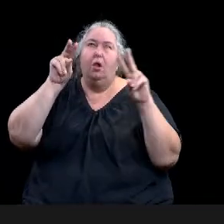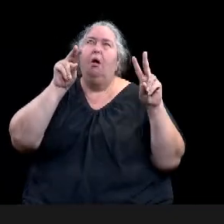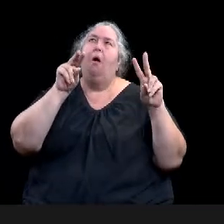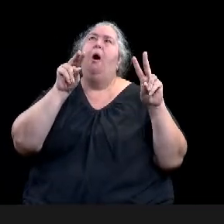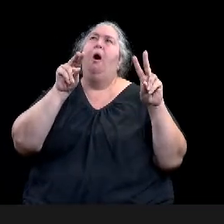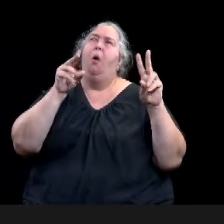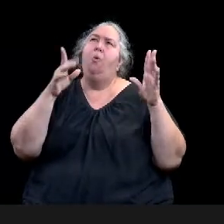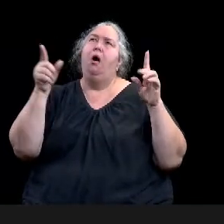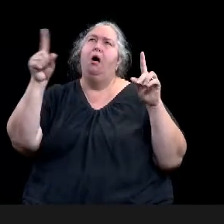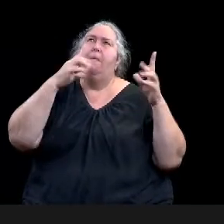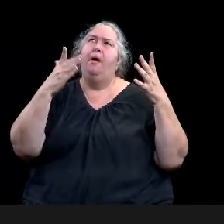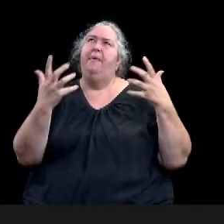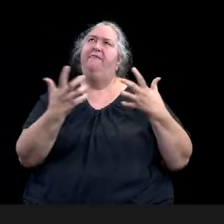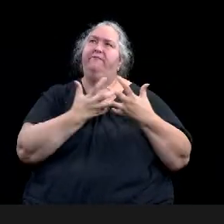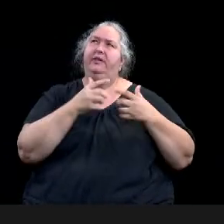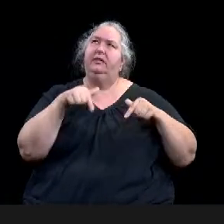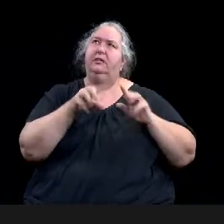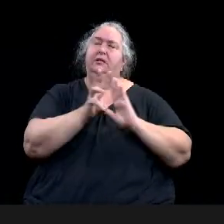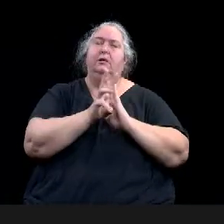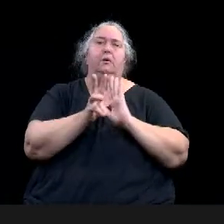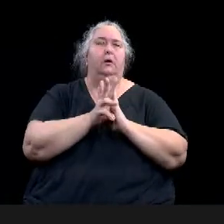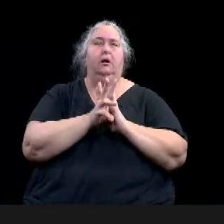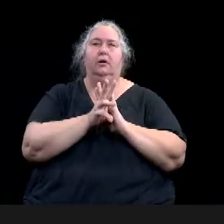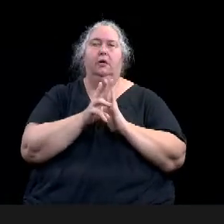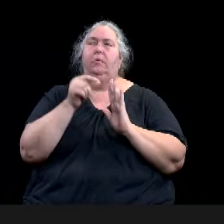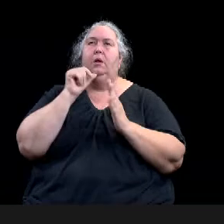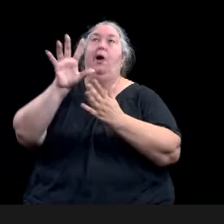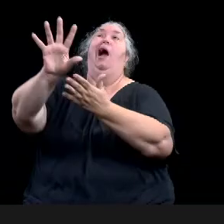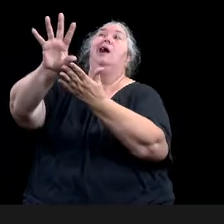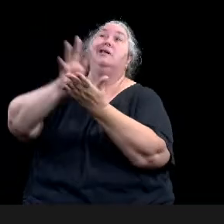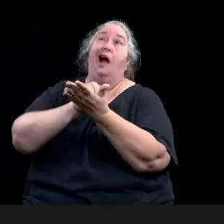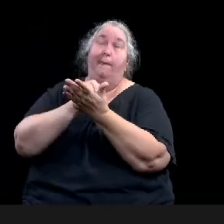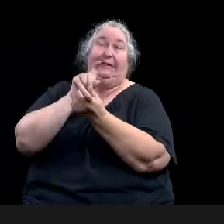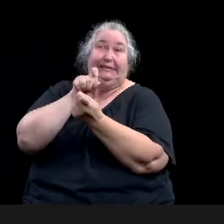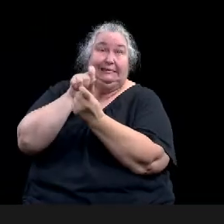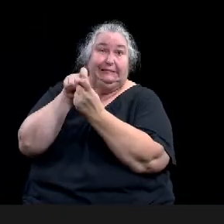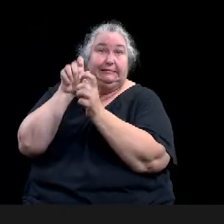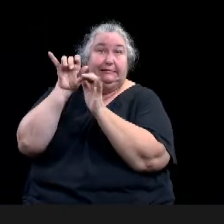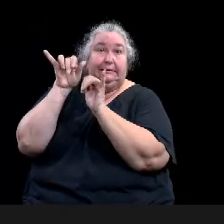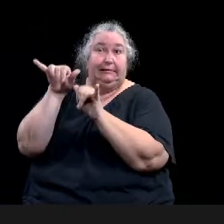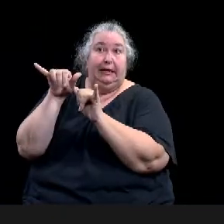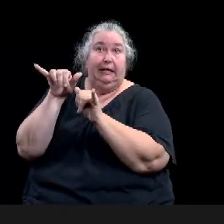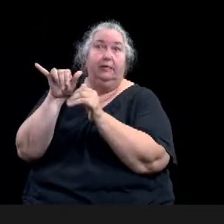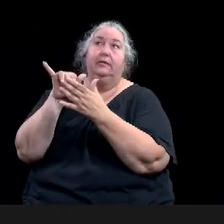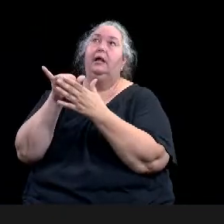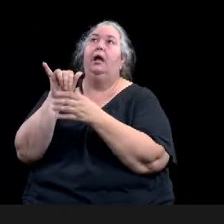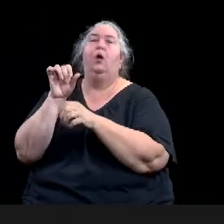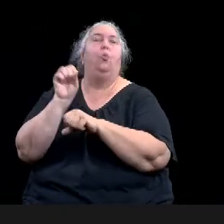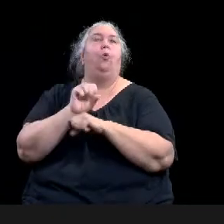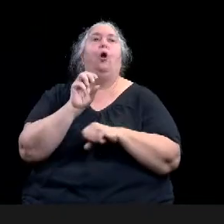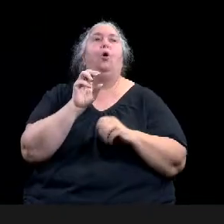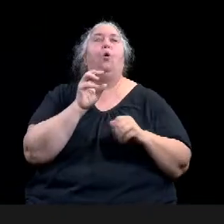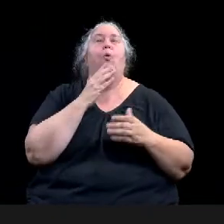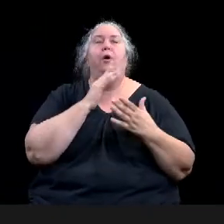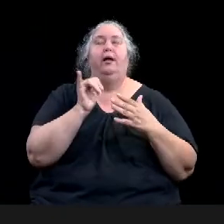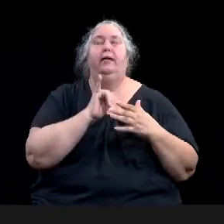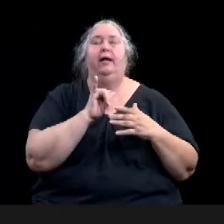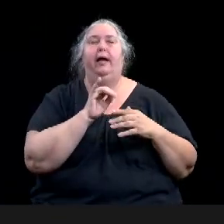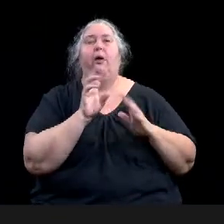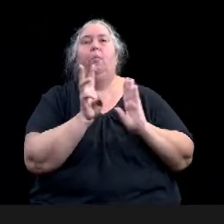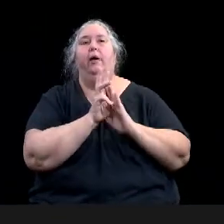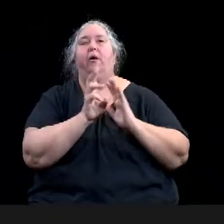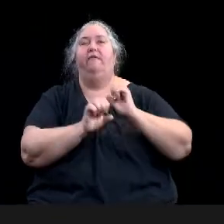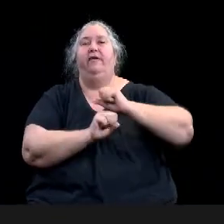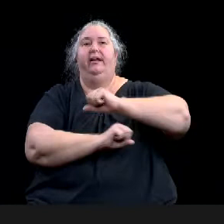Foundation's immediate impact grants, which are focused on our four neighborhoods. Um, but not many of our